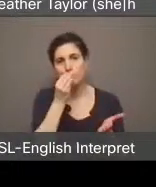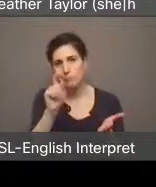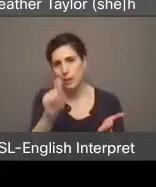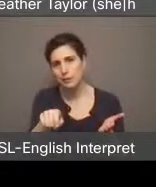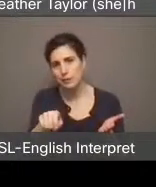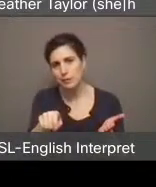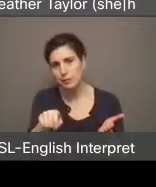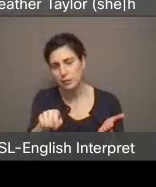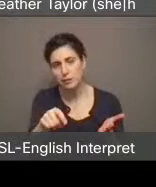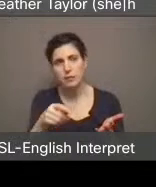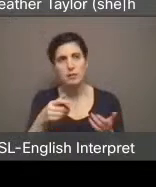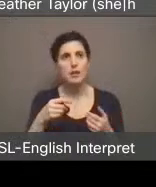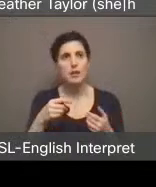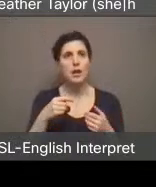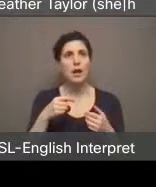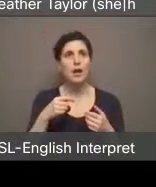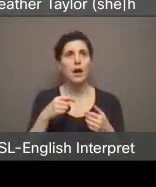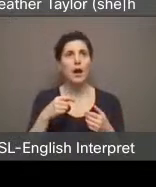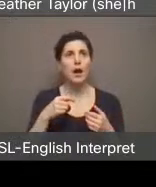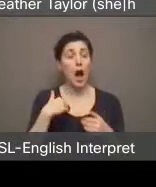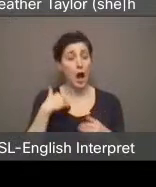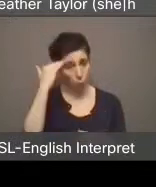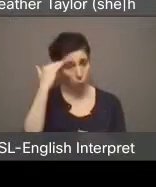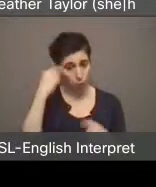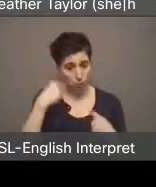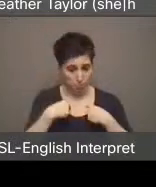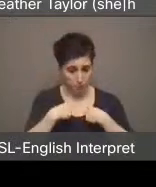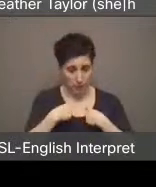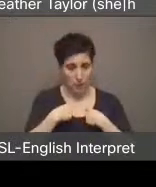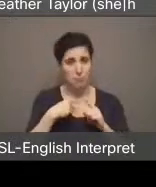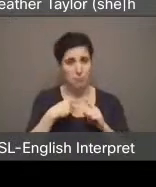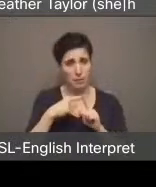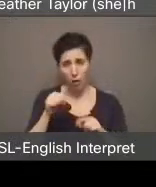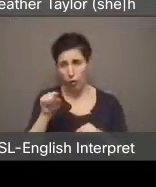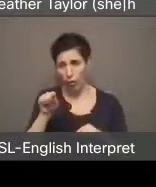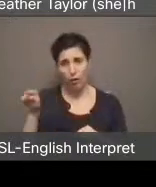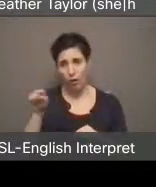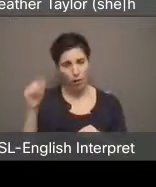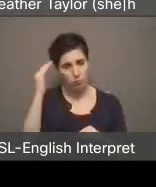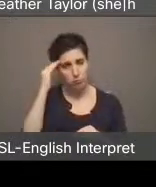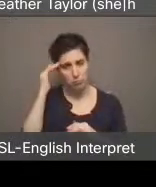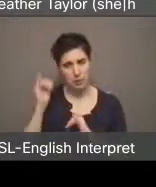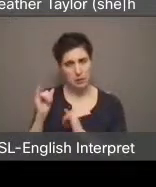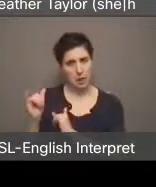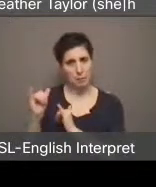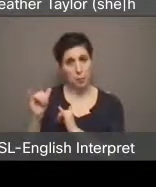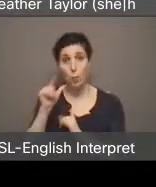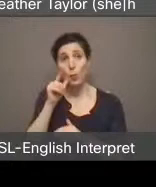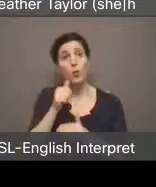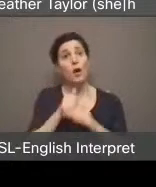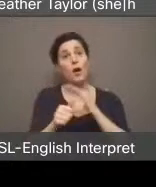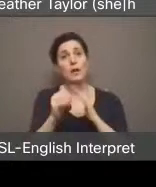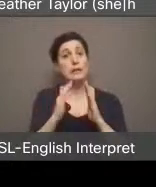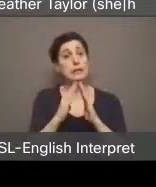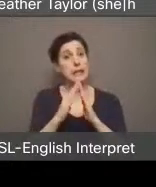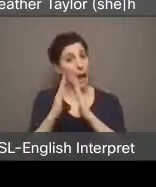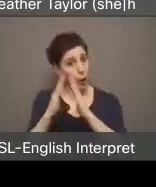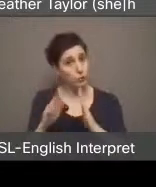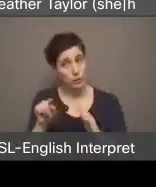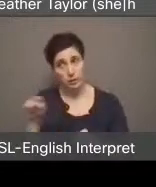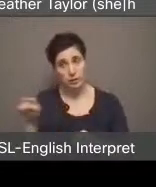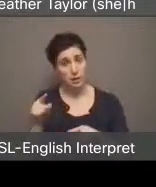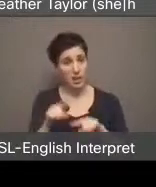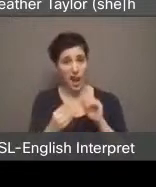I also know, not only myself, but I know others in city housing as well, where they can't get out